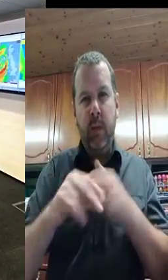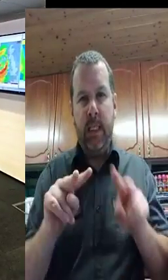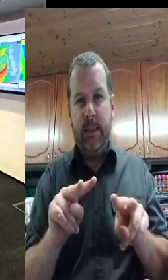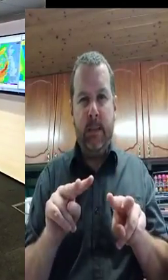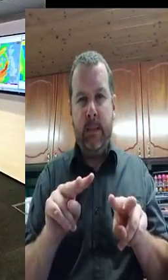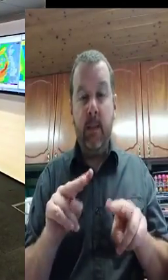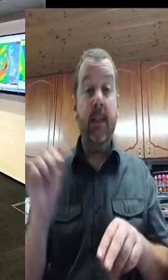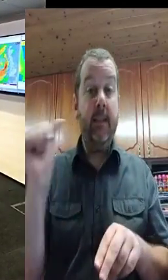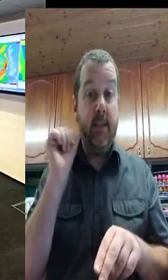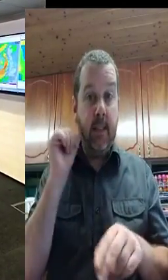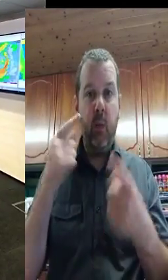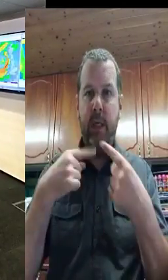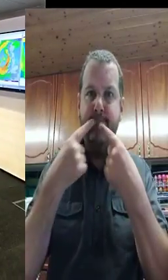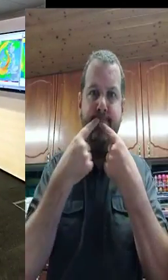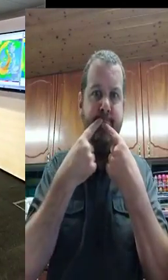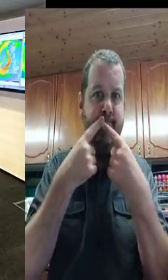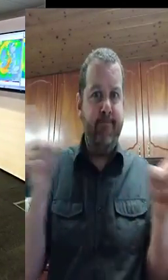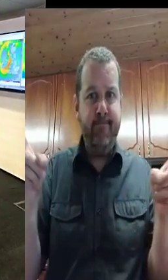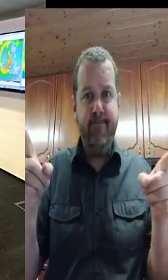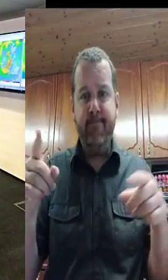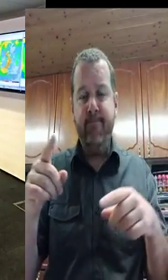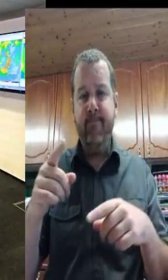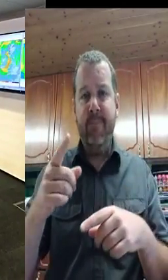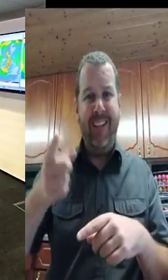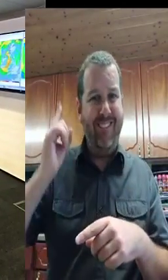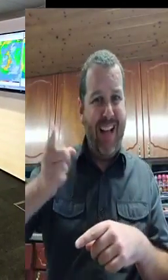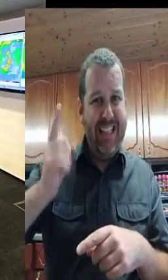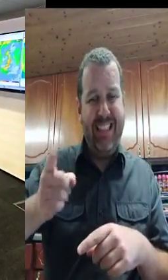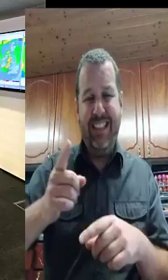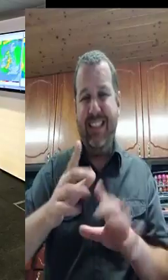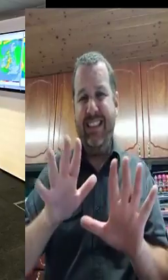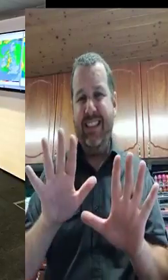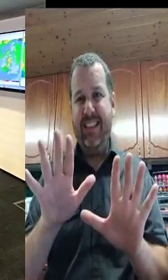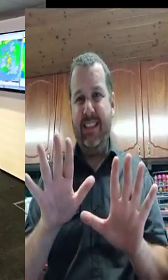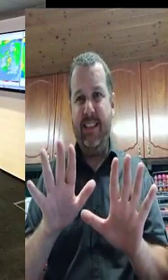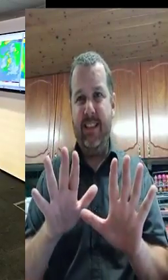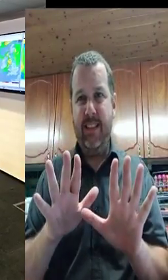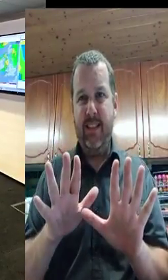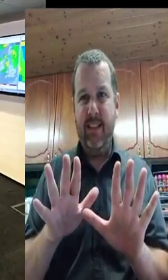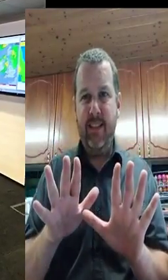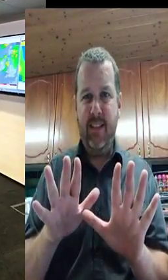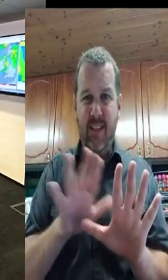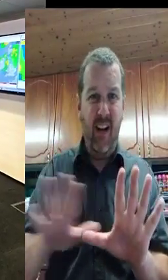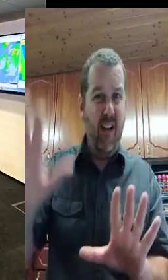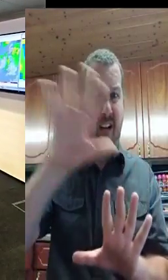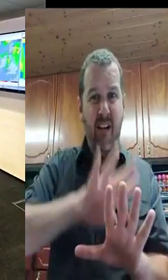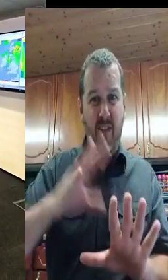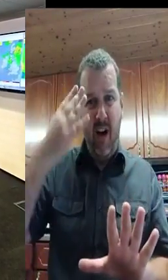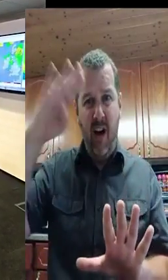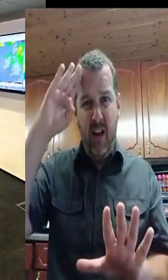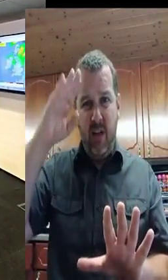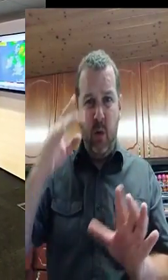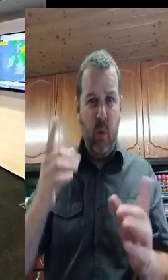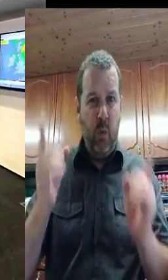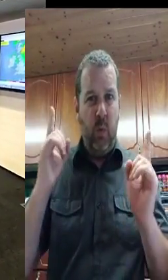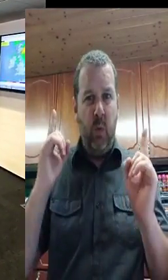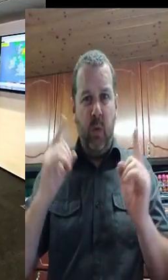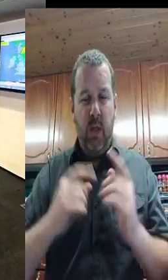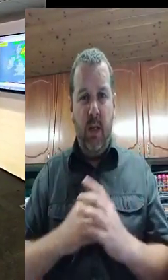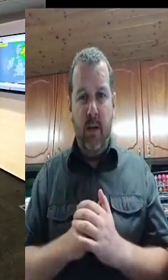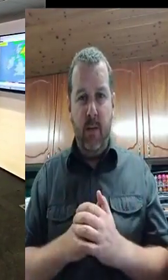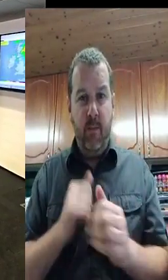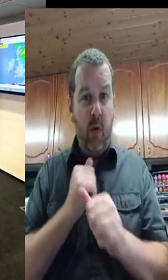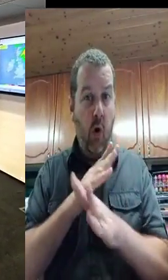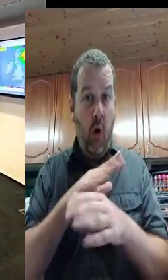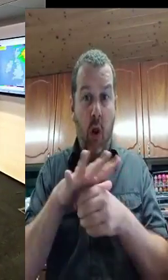I would say, also, I'll list out the affected coastal areas in a moment. But, in addition to the storm